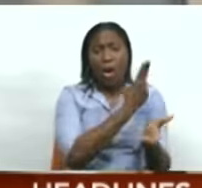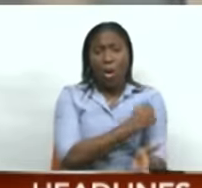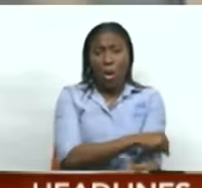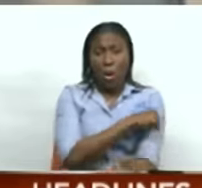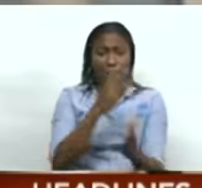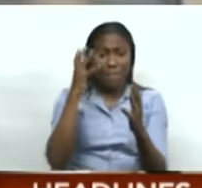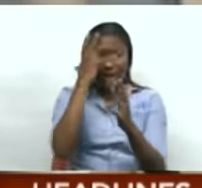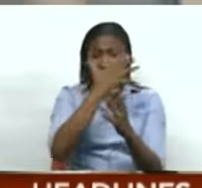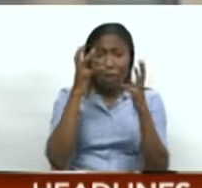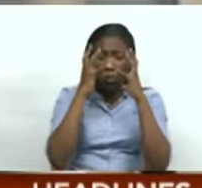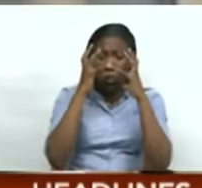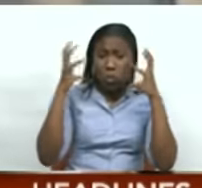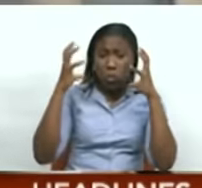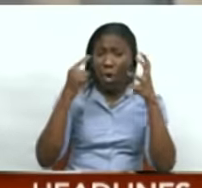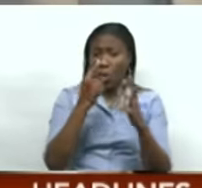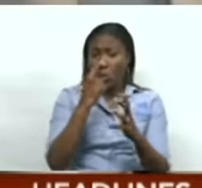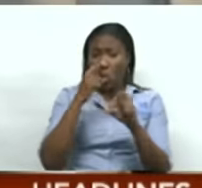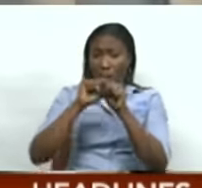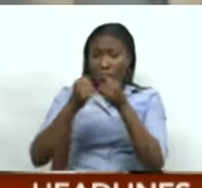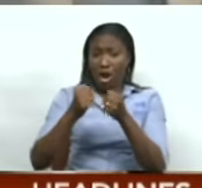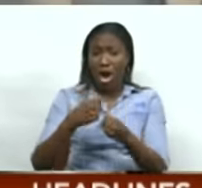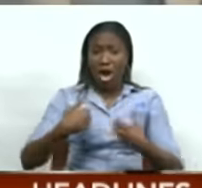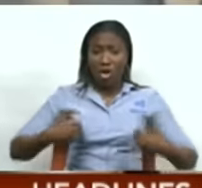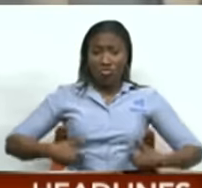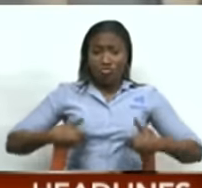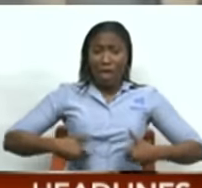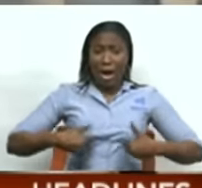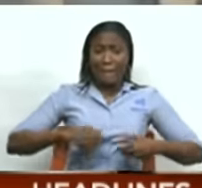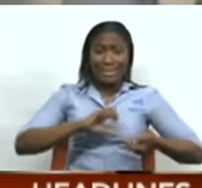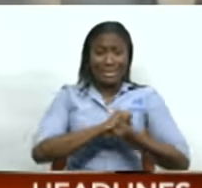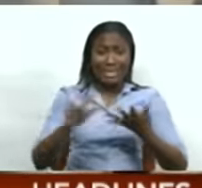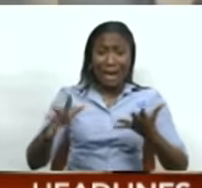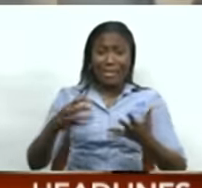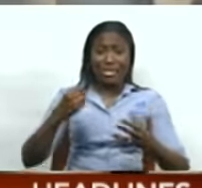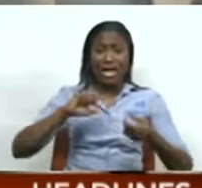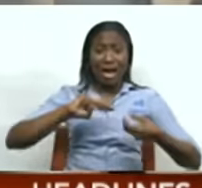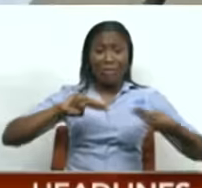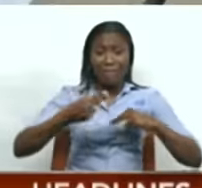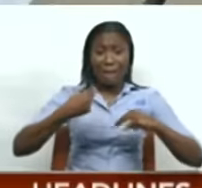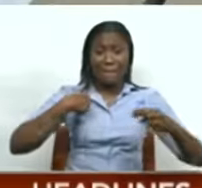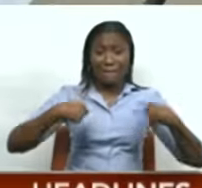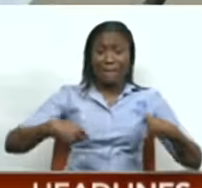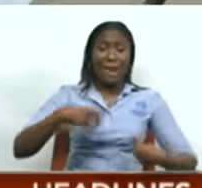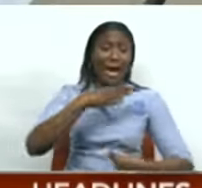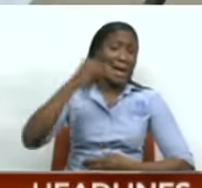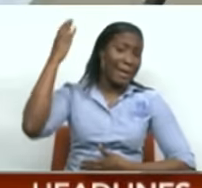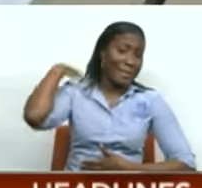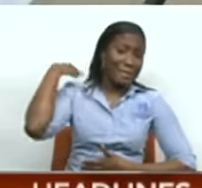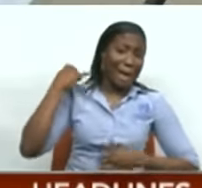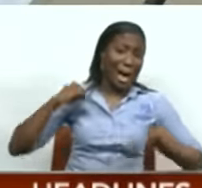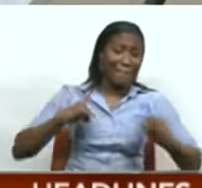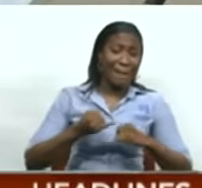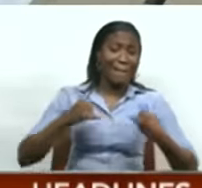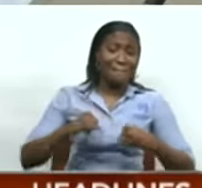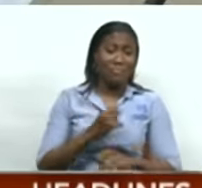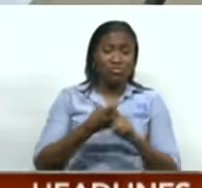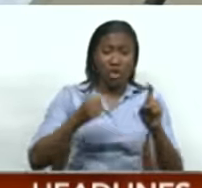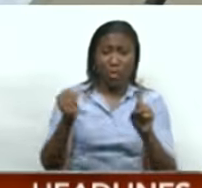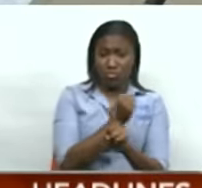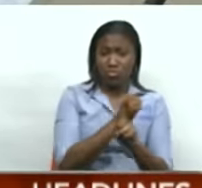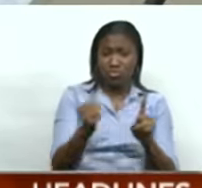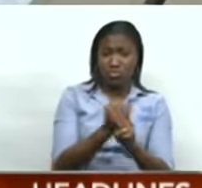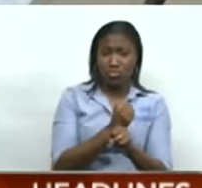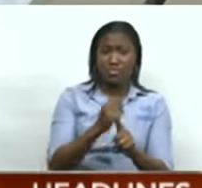face, a broken nose, damaged ribs and bruises about his chest and back. Both the Education Ministry and the Catholic